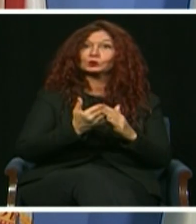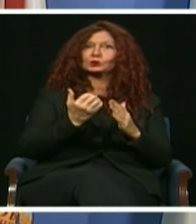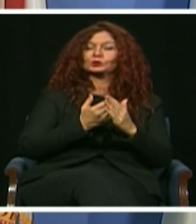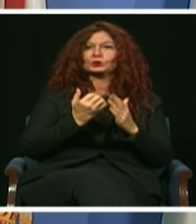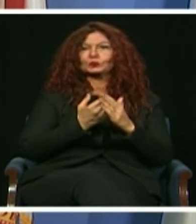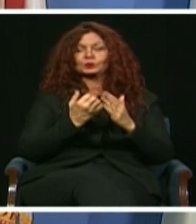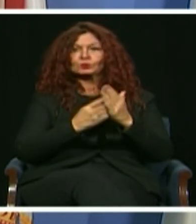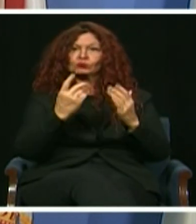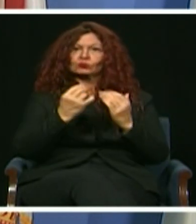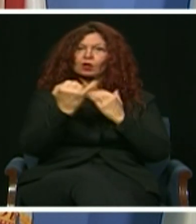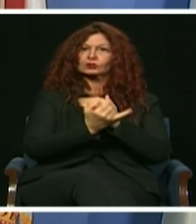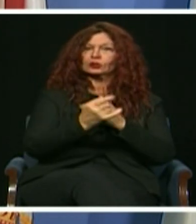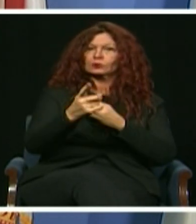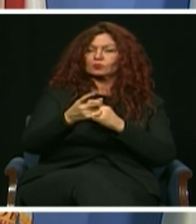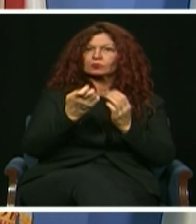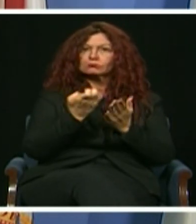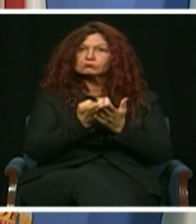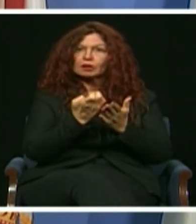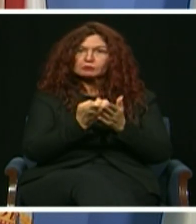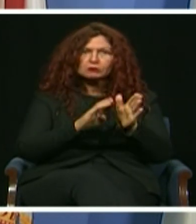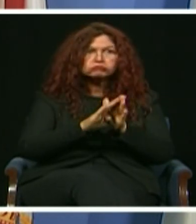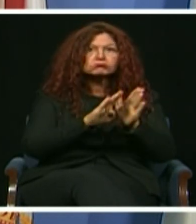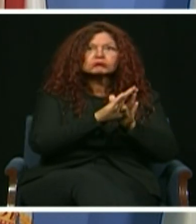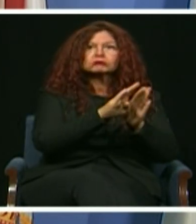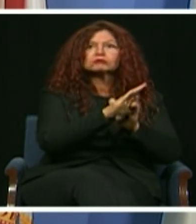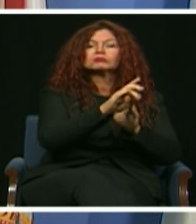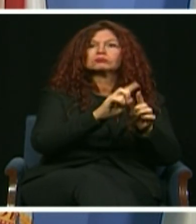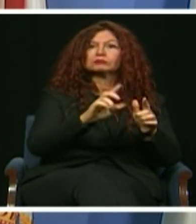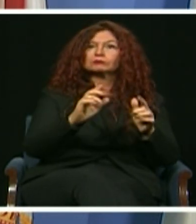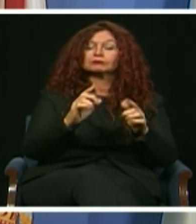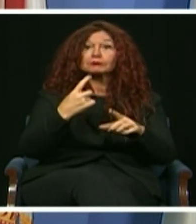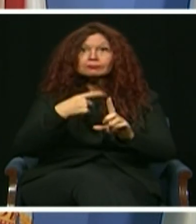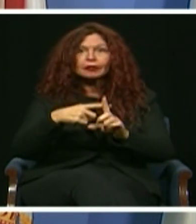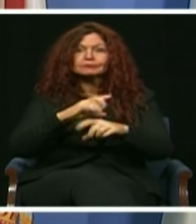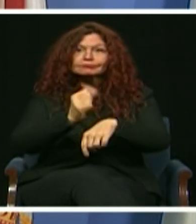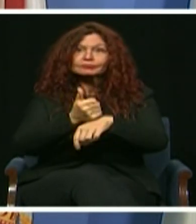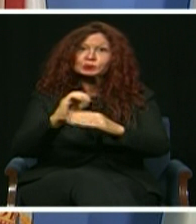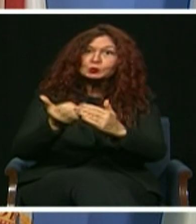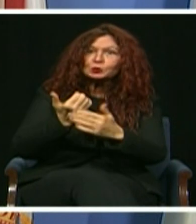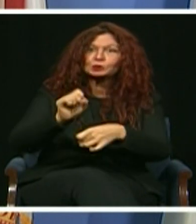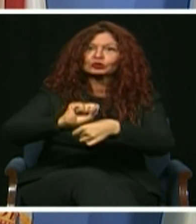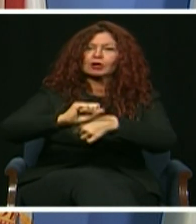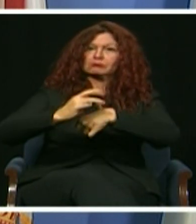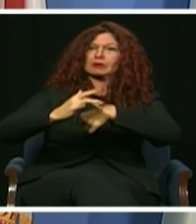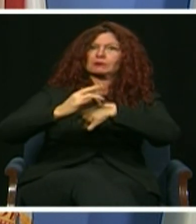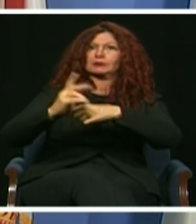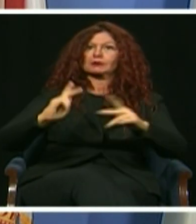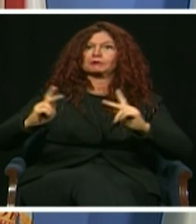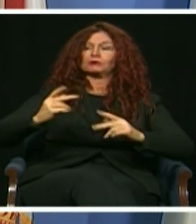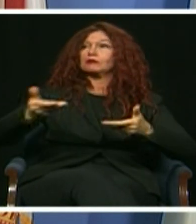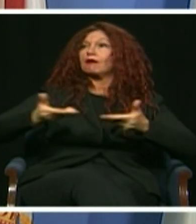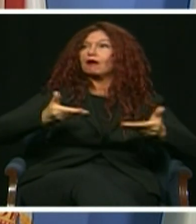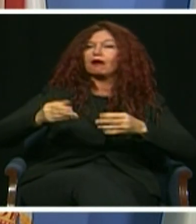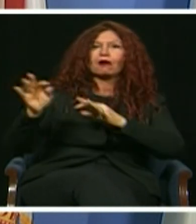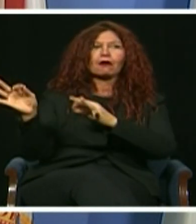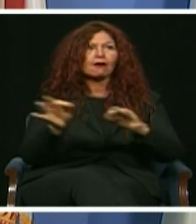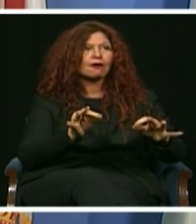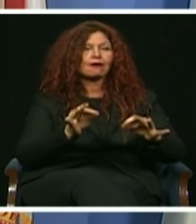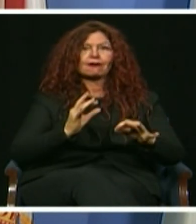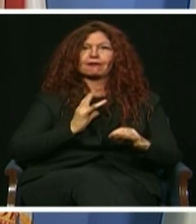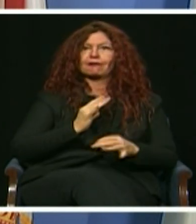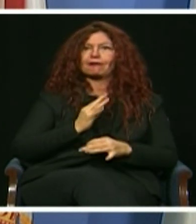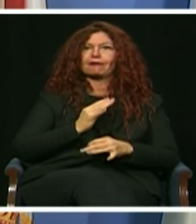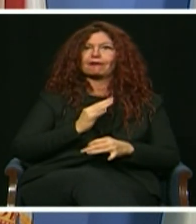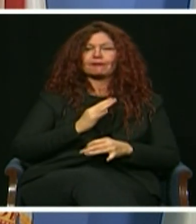business while creating jobs that will help Miami-Dade families move forward. We will accelerate them, fund them, and get our residents in the